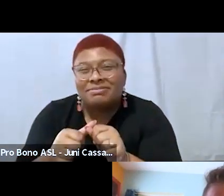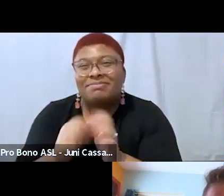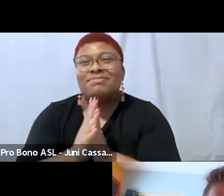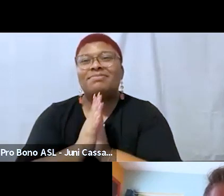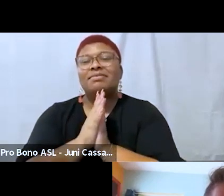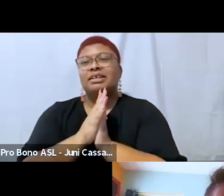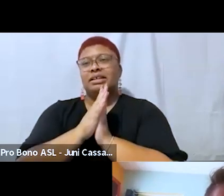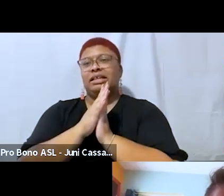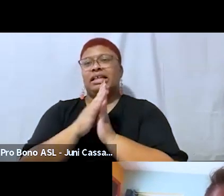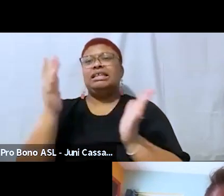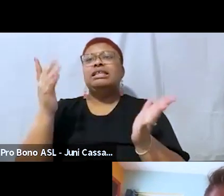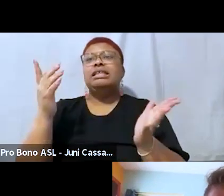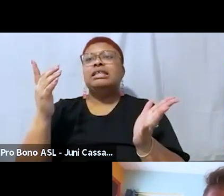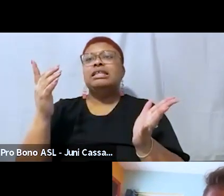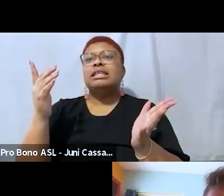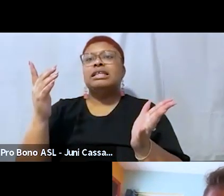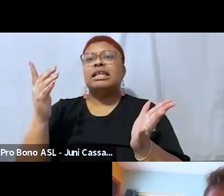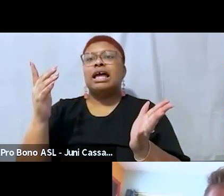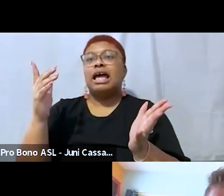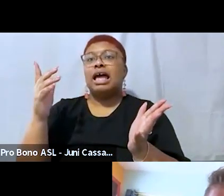was super fat